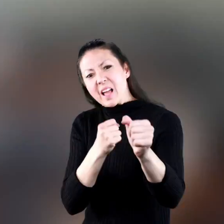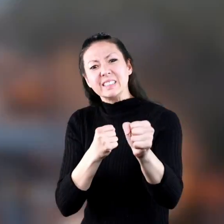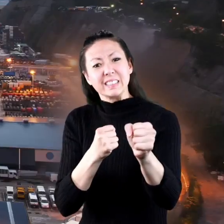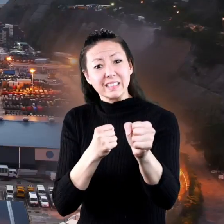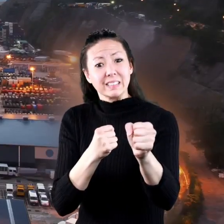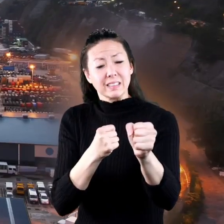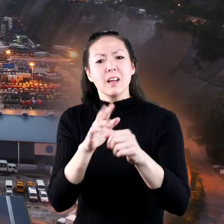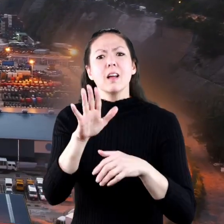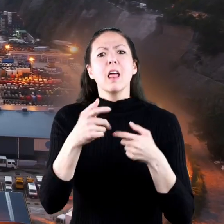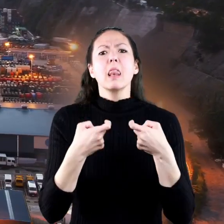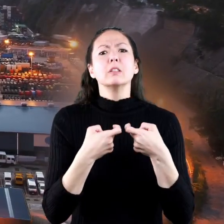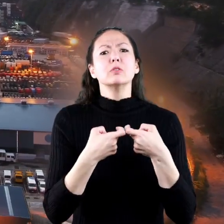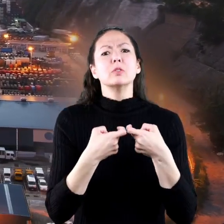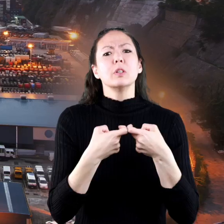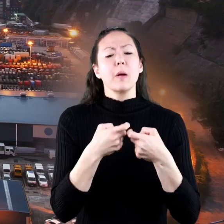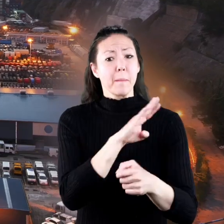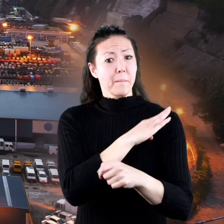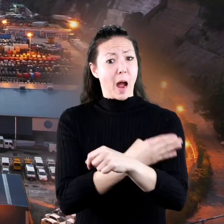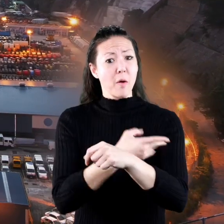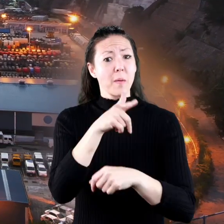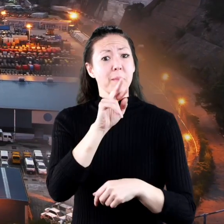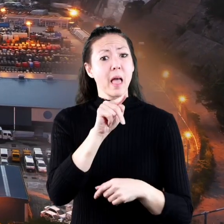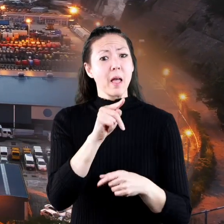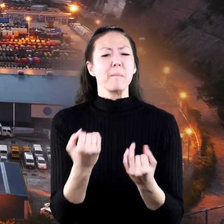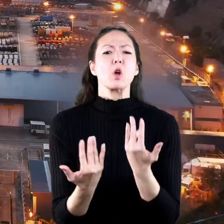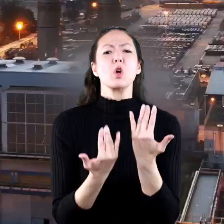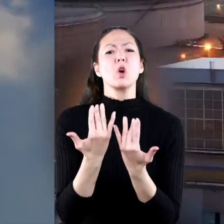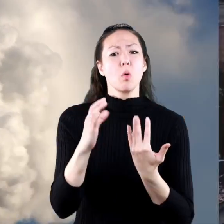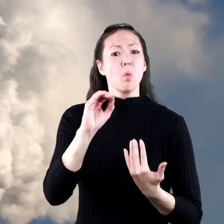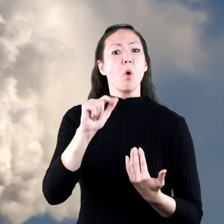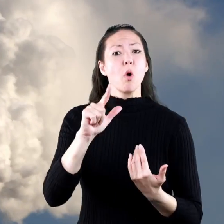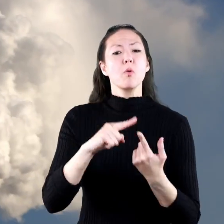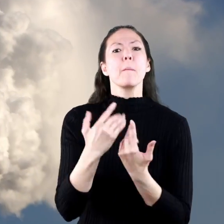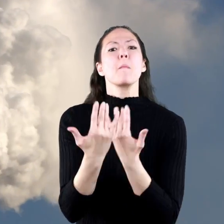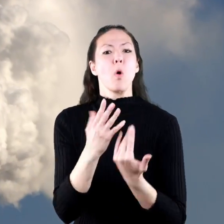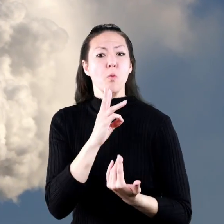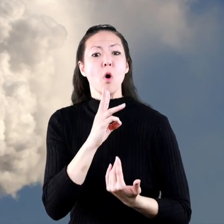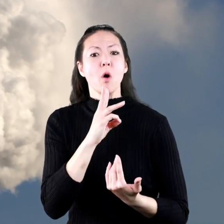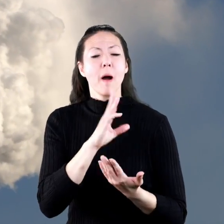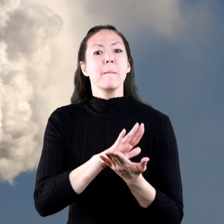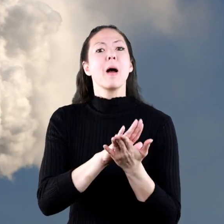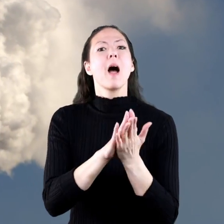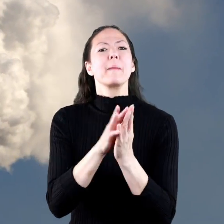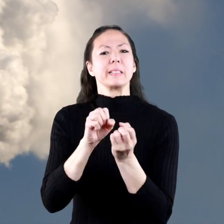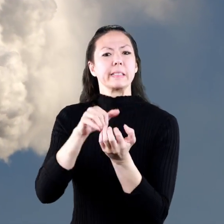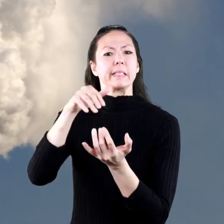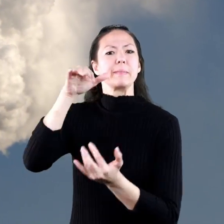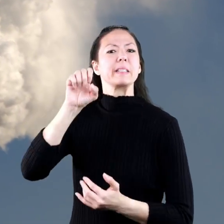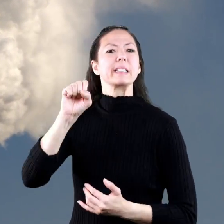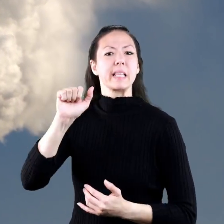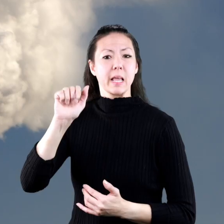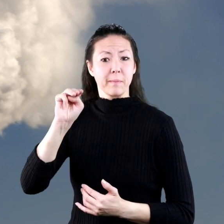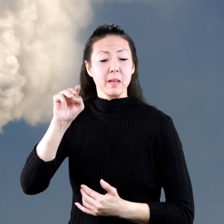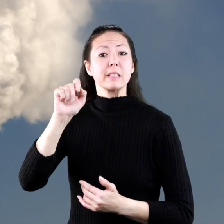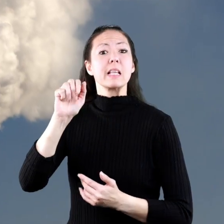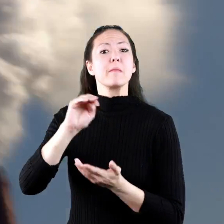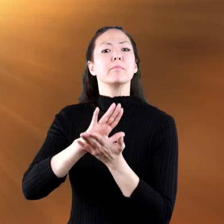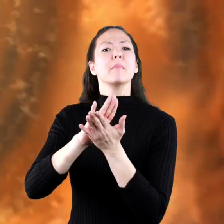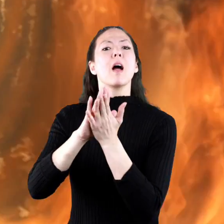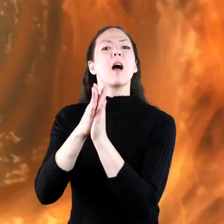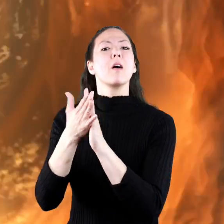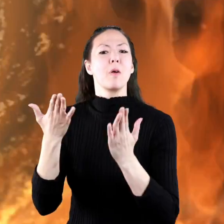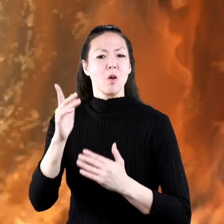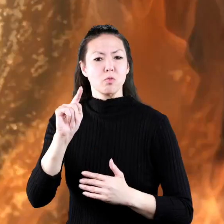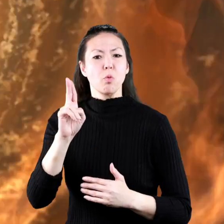How about an electric power plant? Burning coal to boil water which turns to steam and using that steam